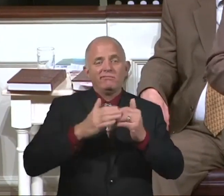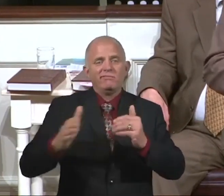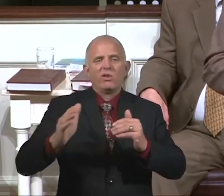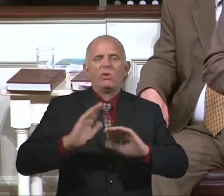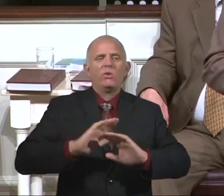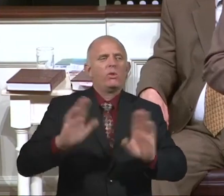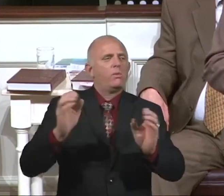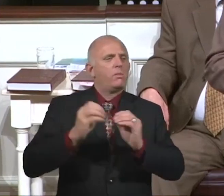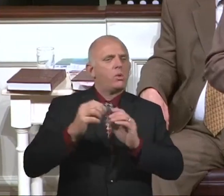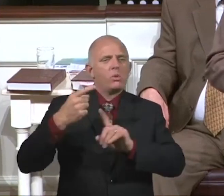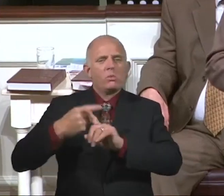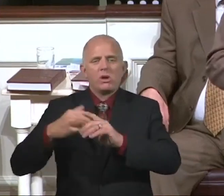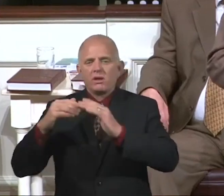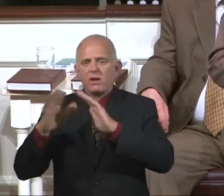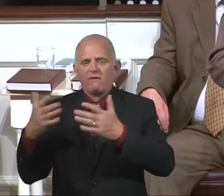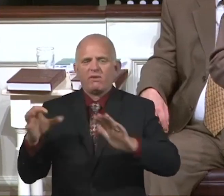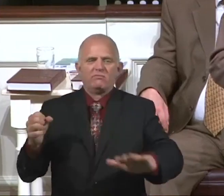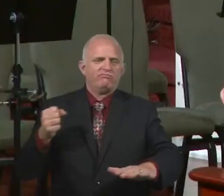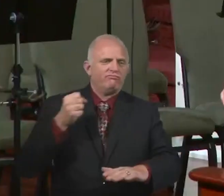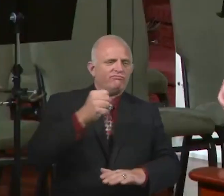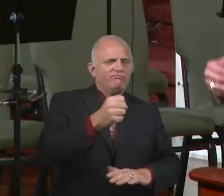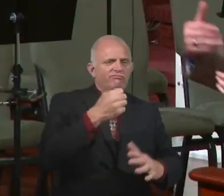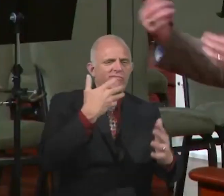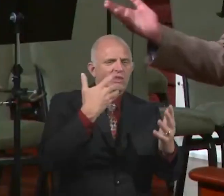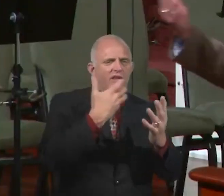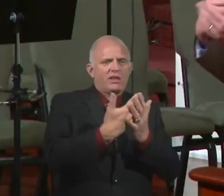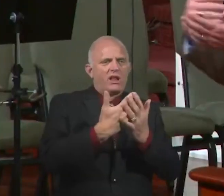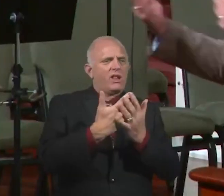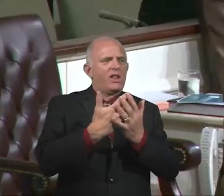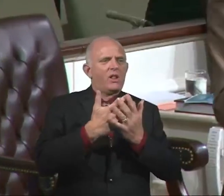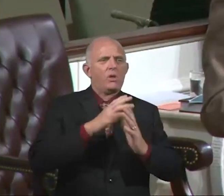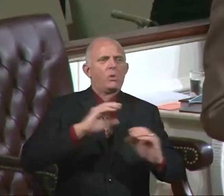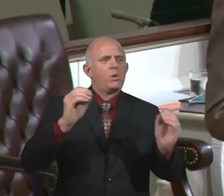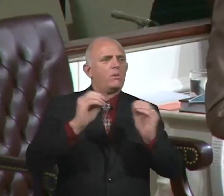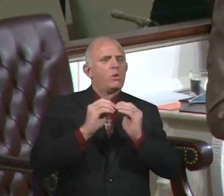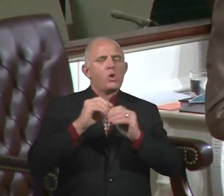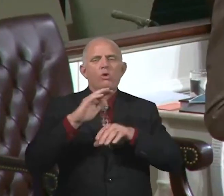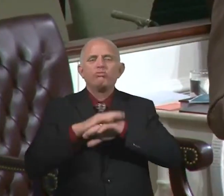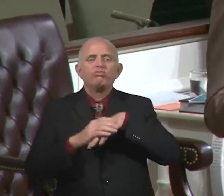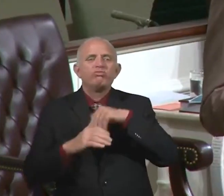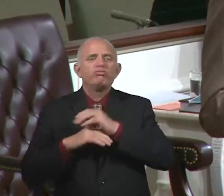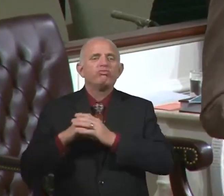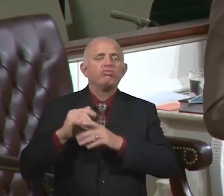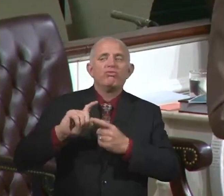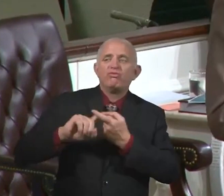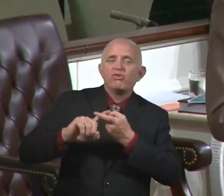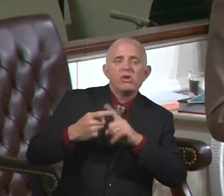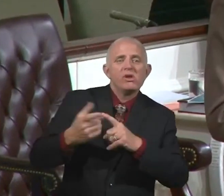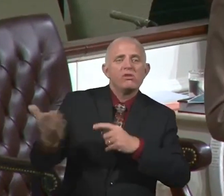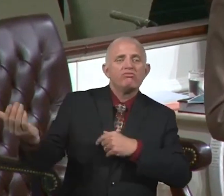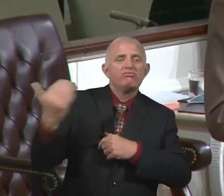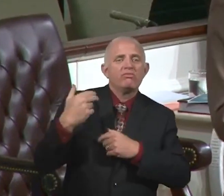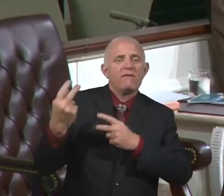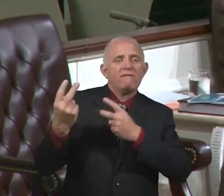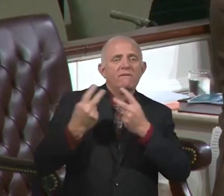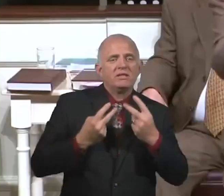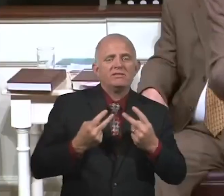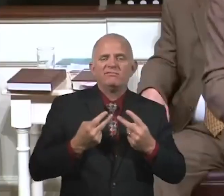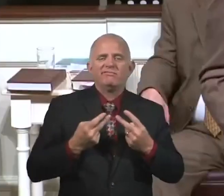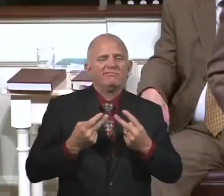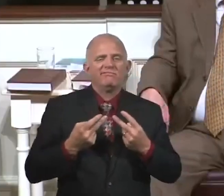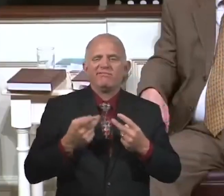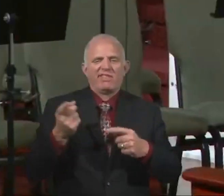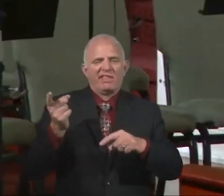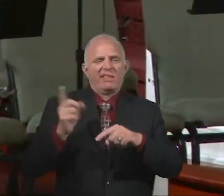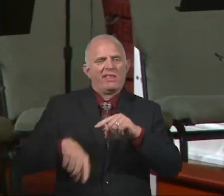Mamertine prison. It's no longer a comfortable setting. He could not receive friends the same way he used to. It wasn't just